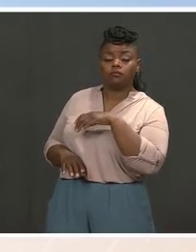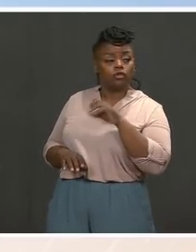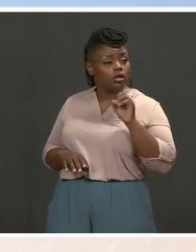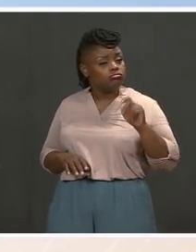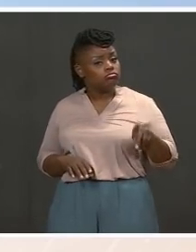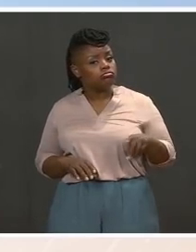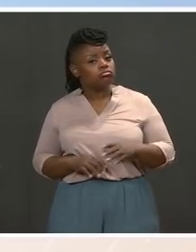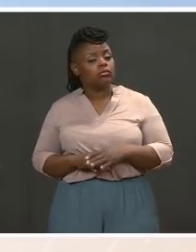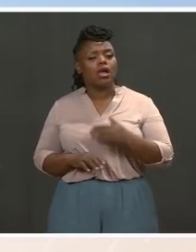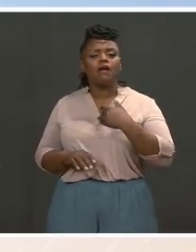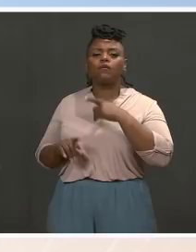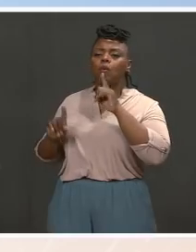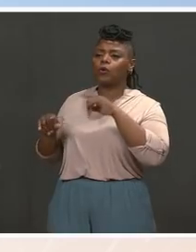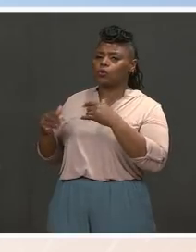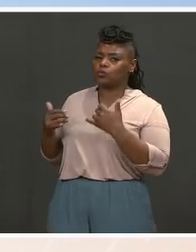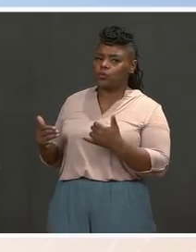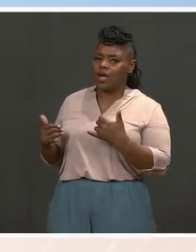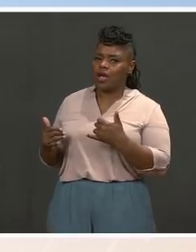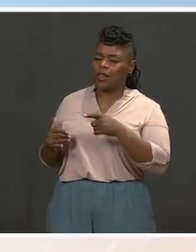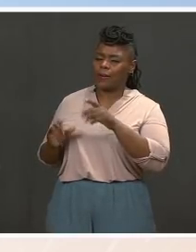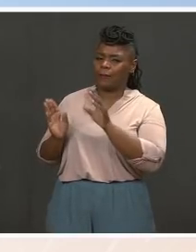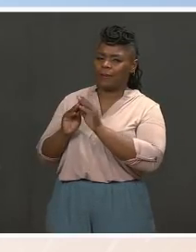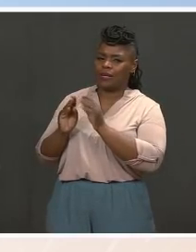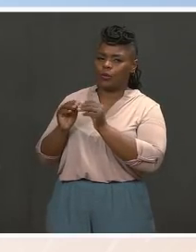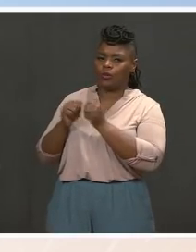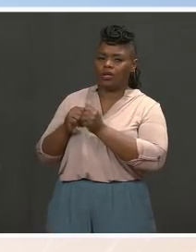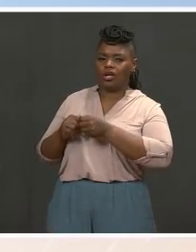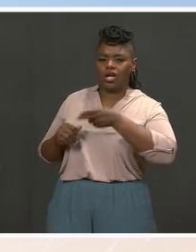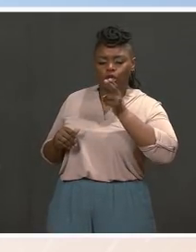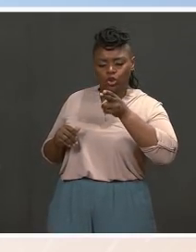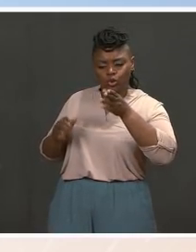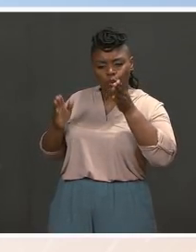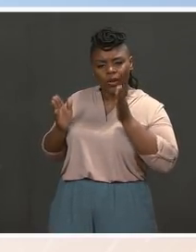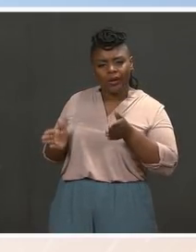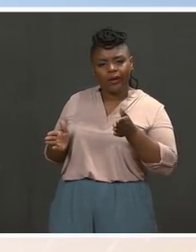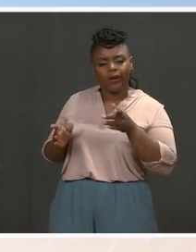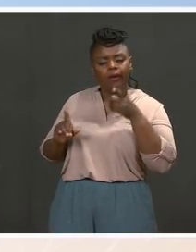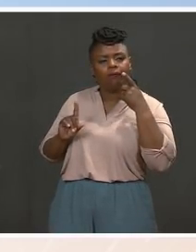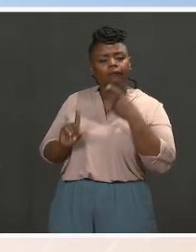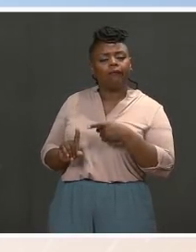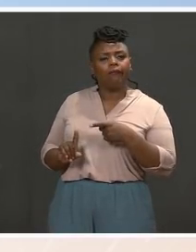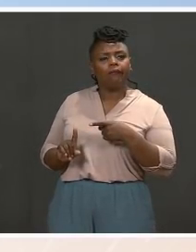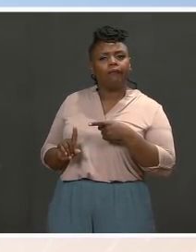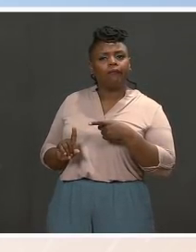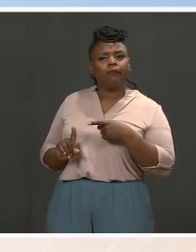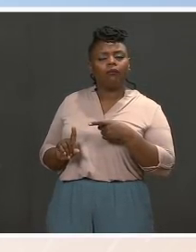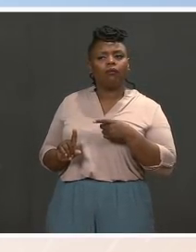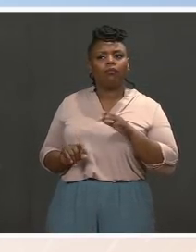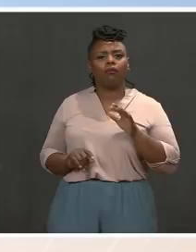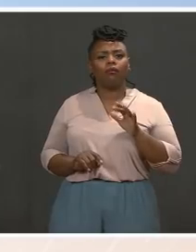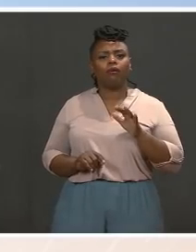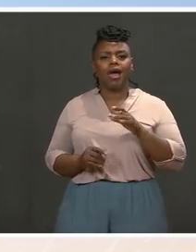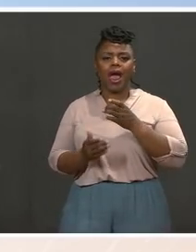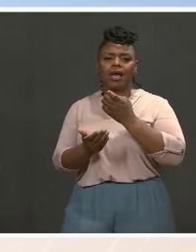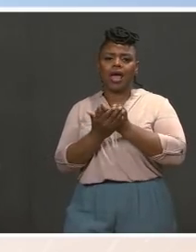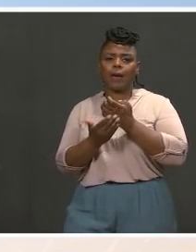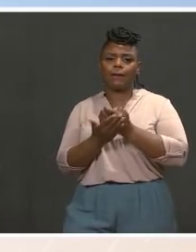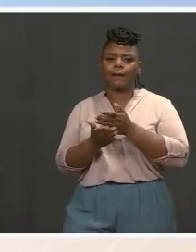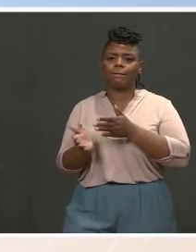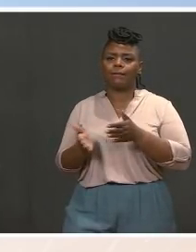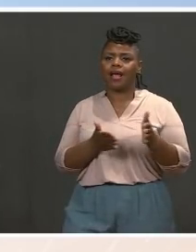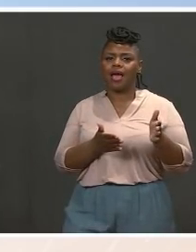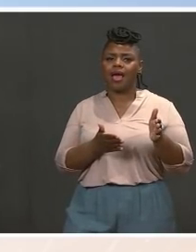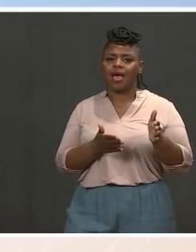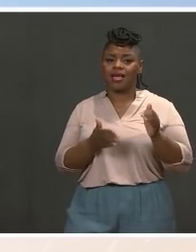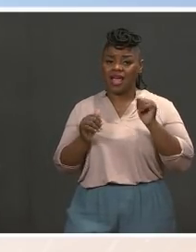he met with historians to discuss how aggressive he could be on his economic agenda, among other topics. I wonder if you can confirm the meeting